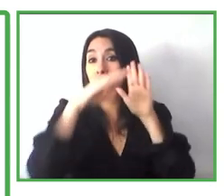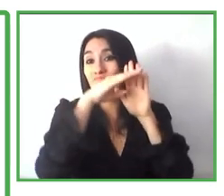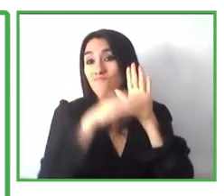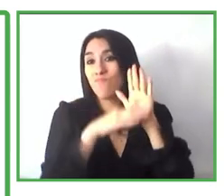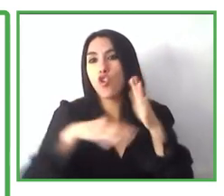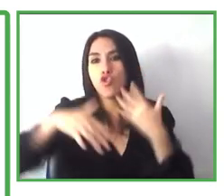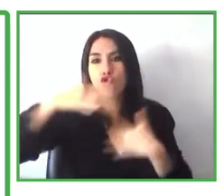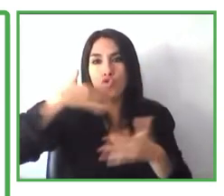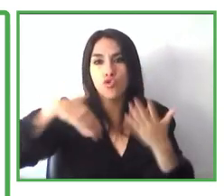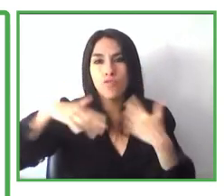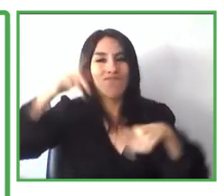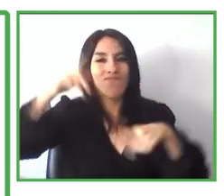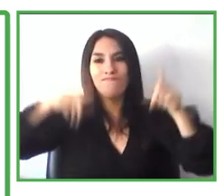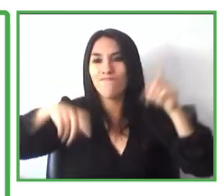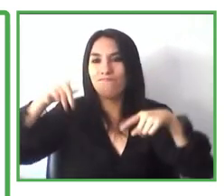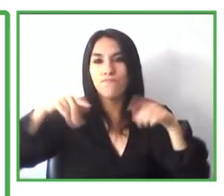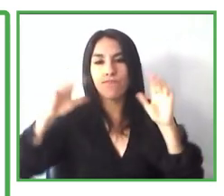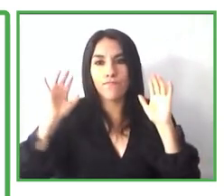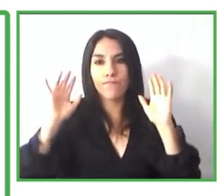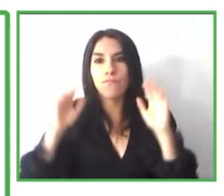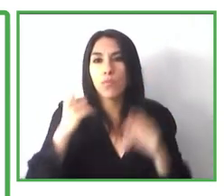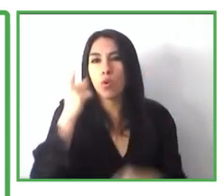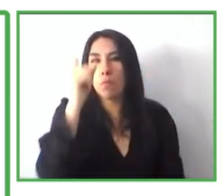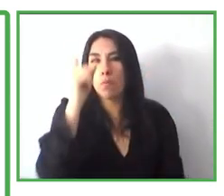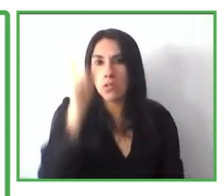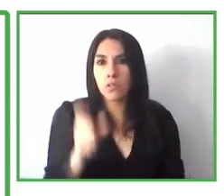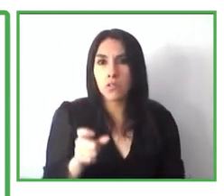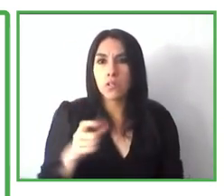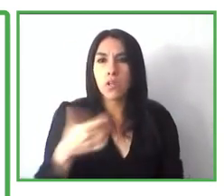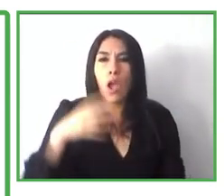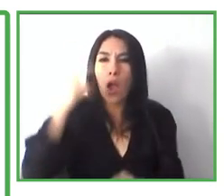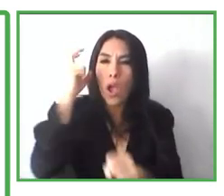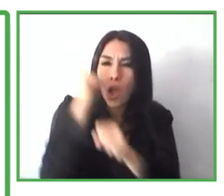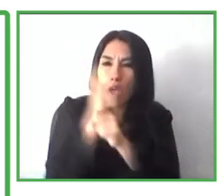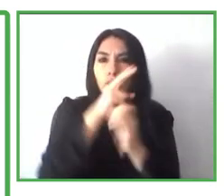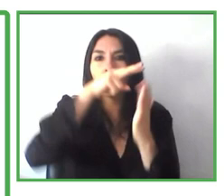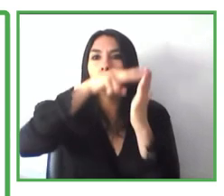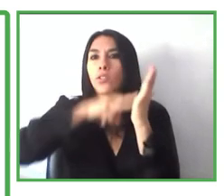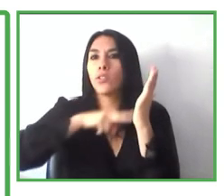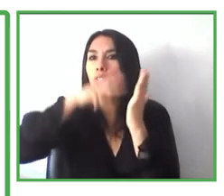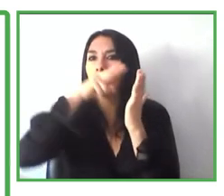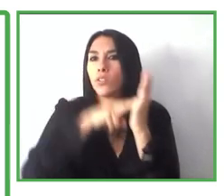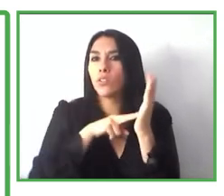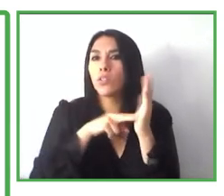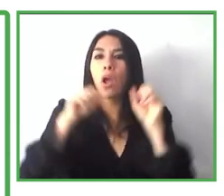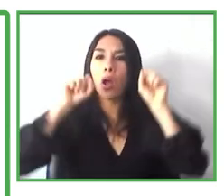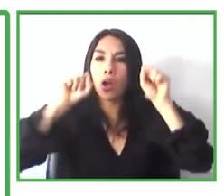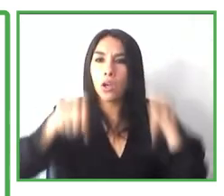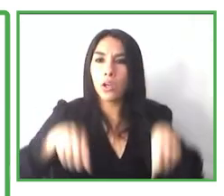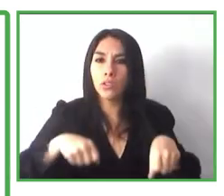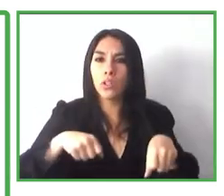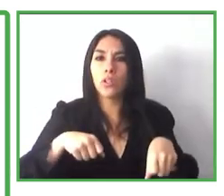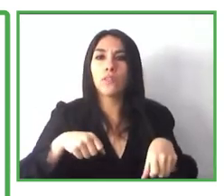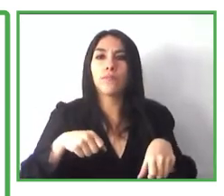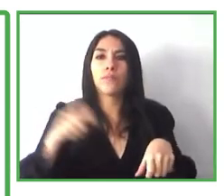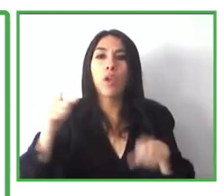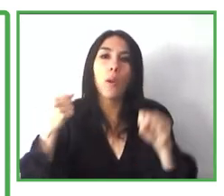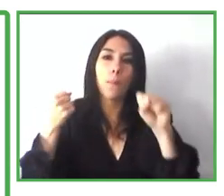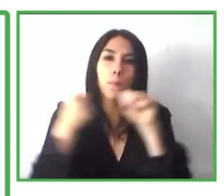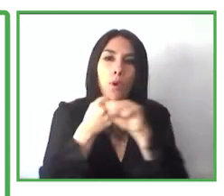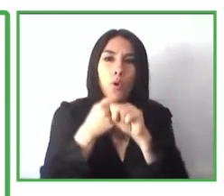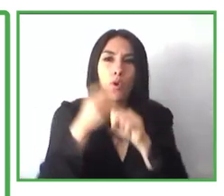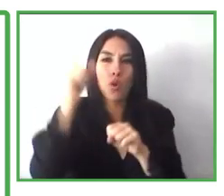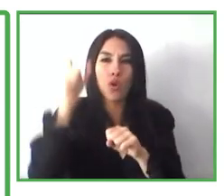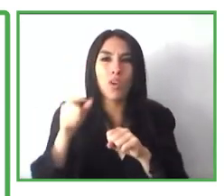social norms that are not written and people with difficulties to read social situations may find it very